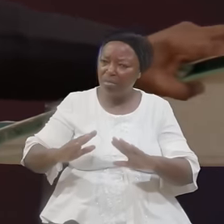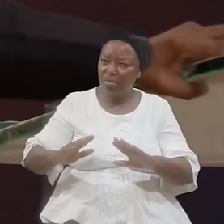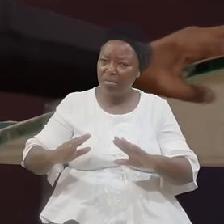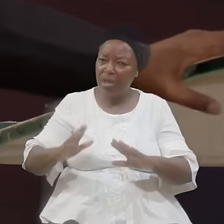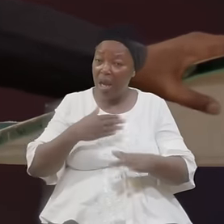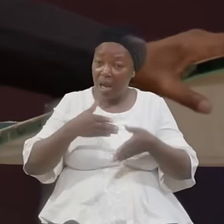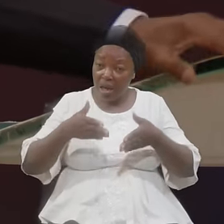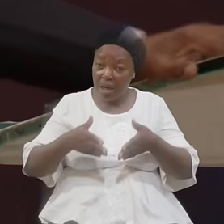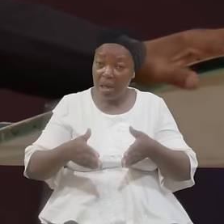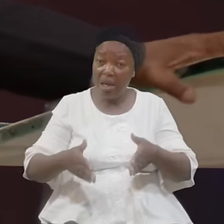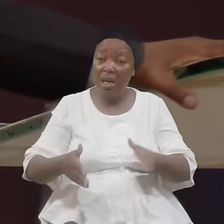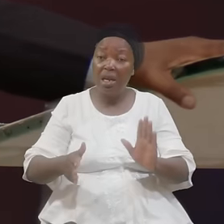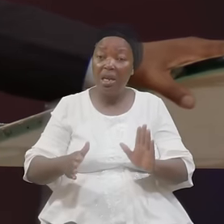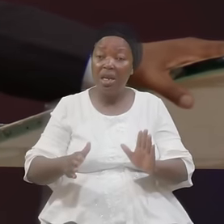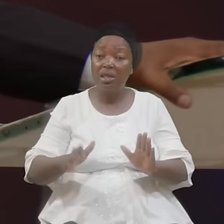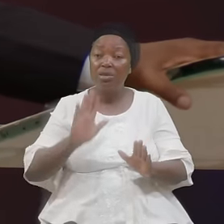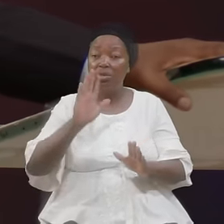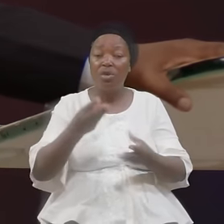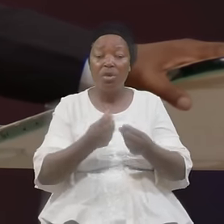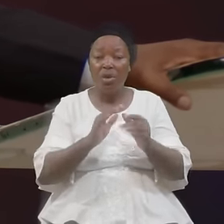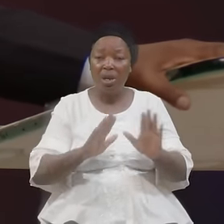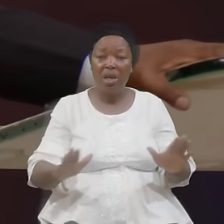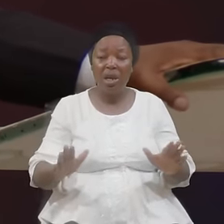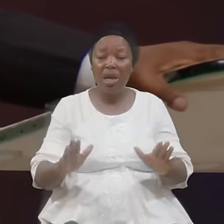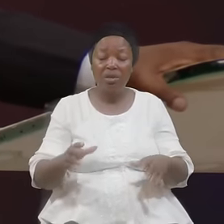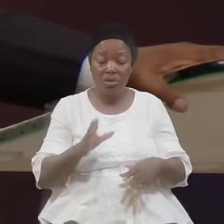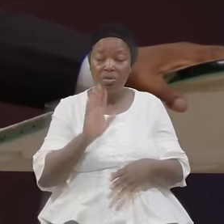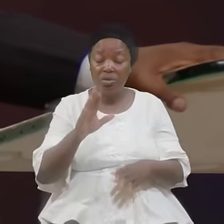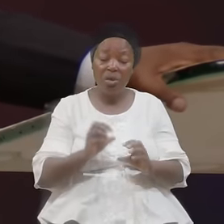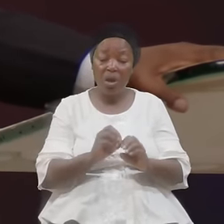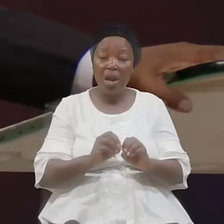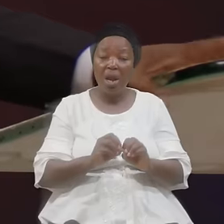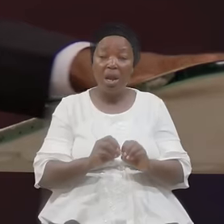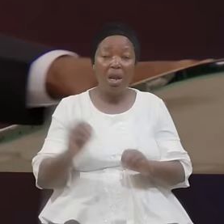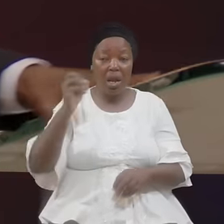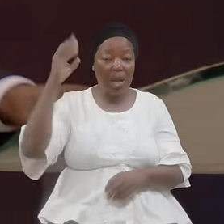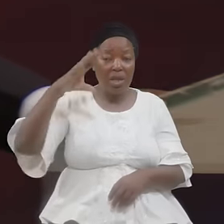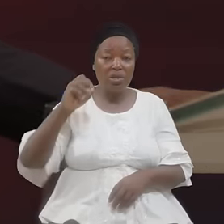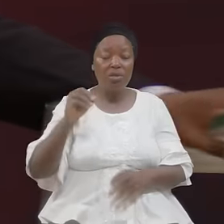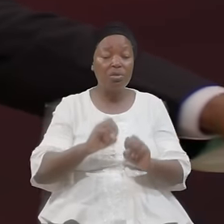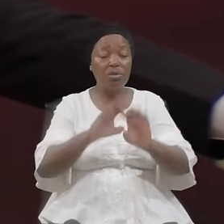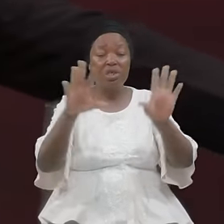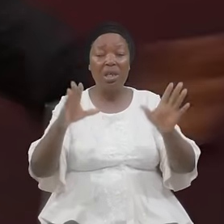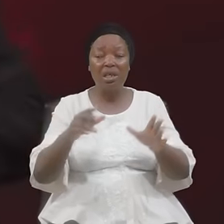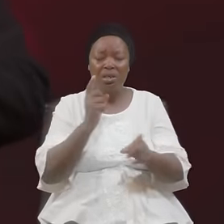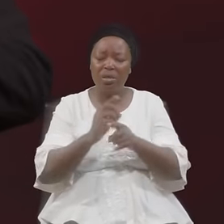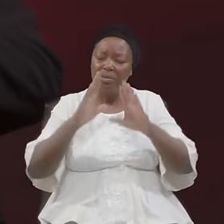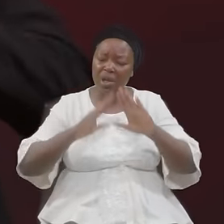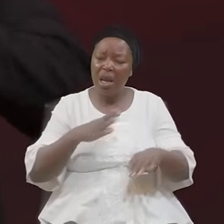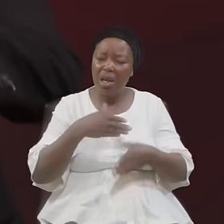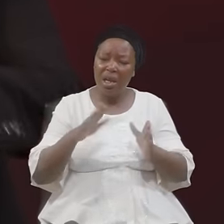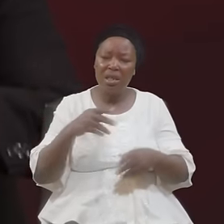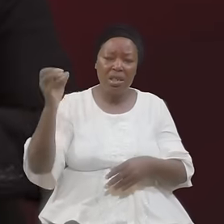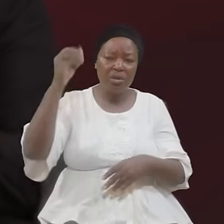Let Your Light So Shine Just Keep Quiet And Let The Grace Of God